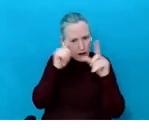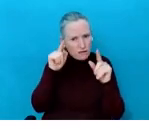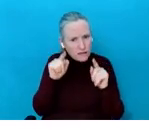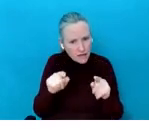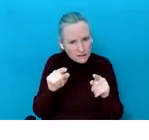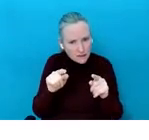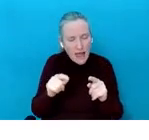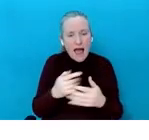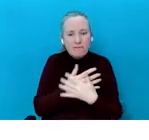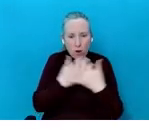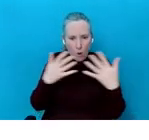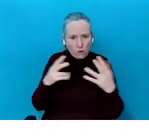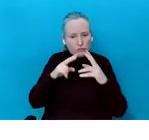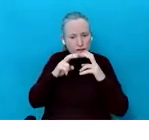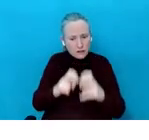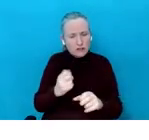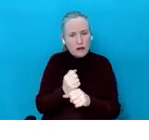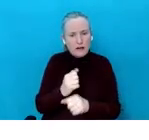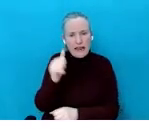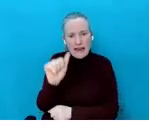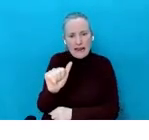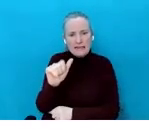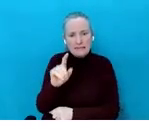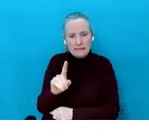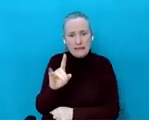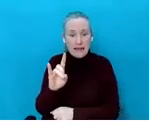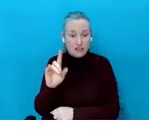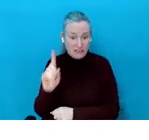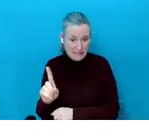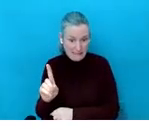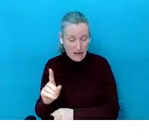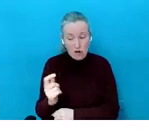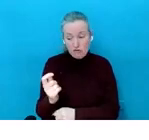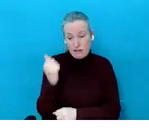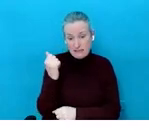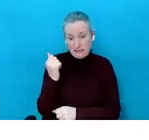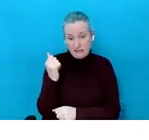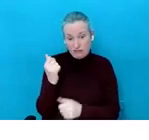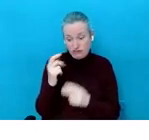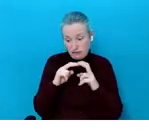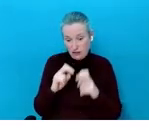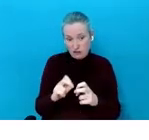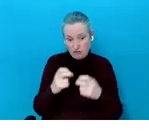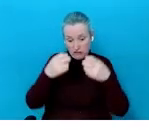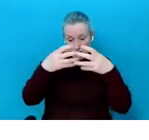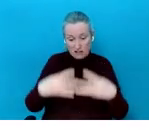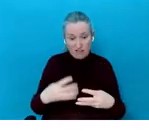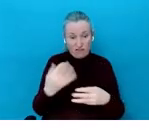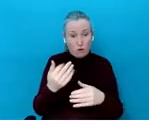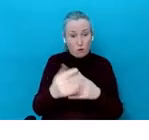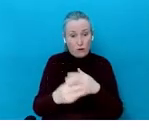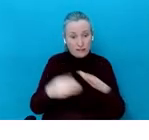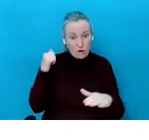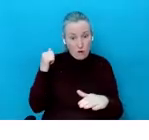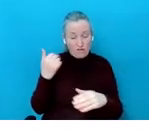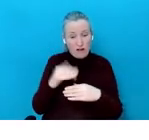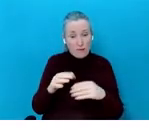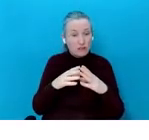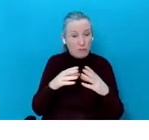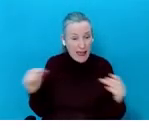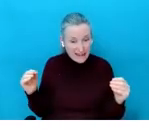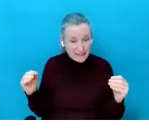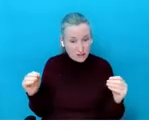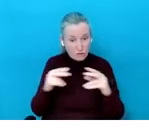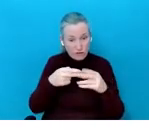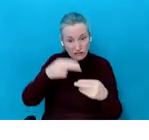around ADHD. And the most recent one is a few weeks ago from the Nagoya University in Japan. And